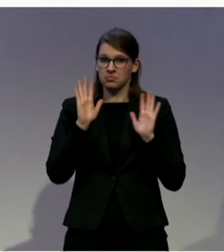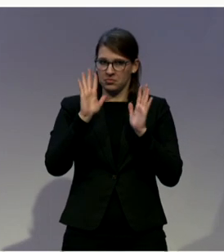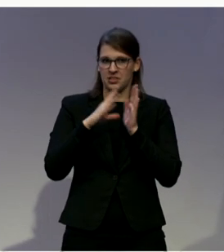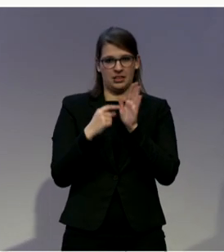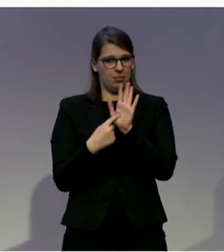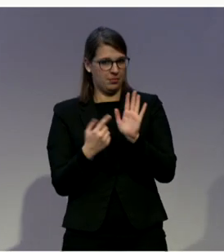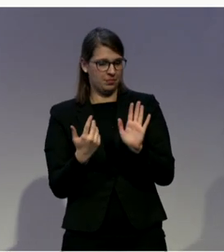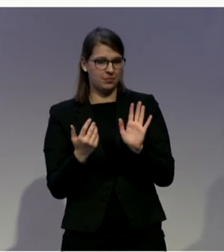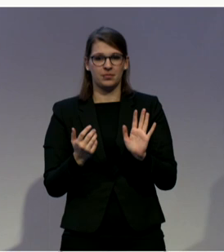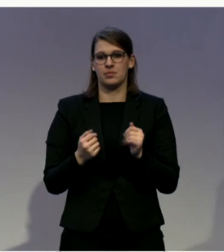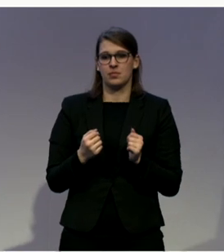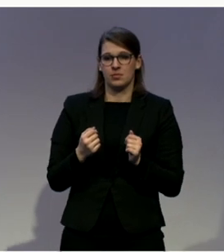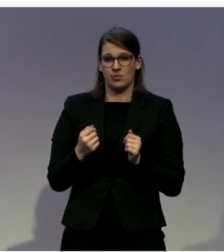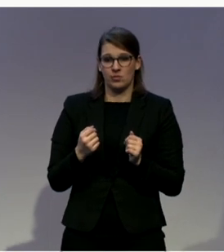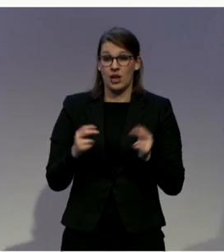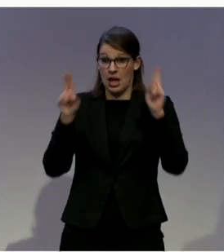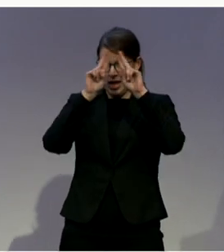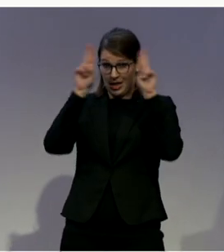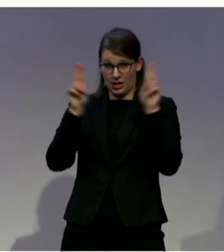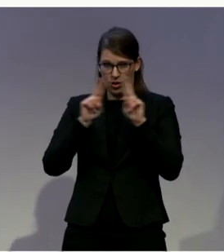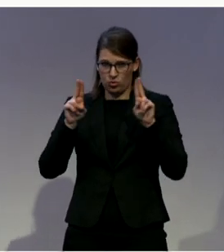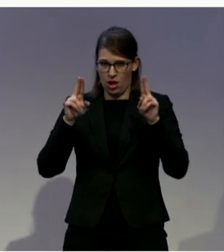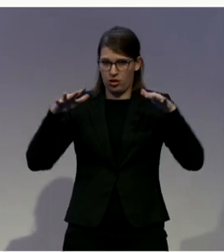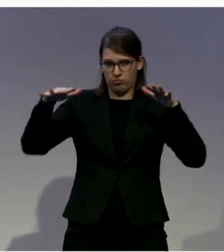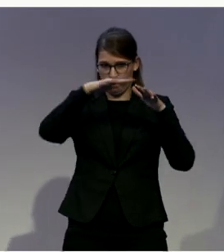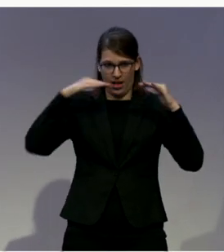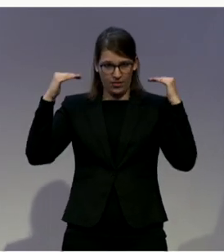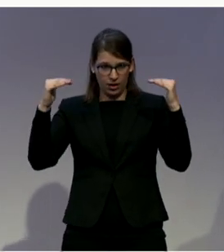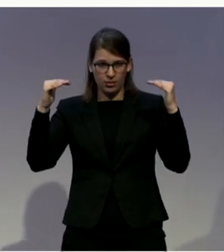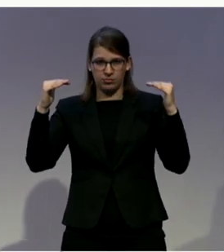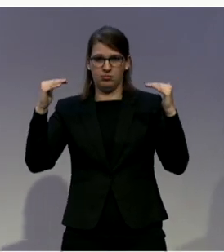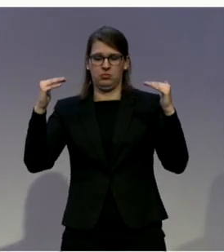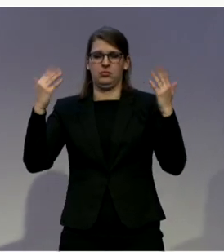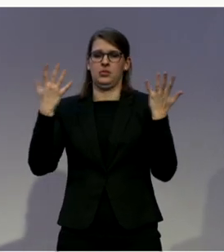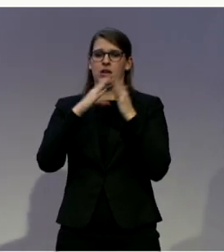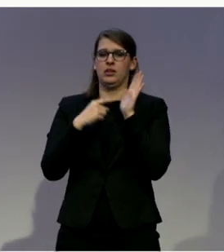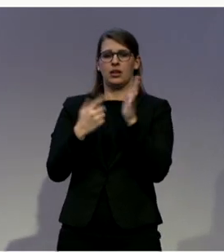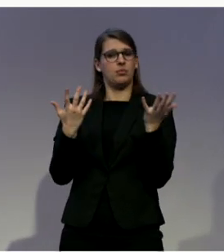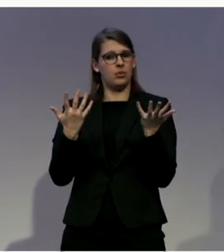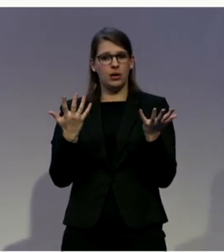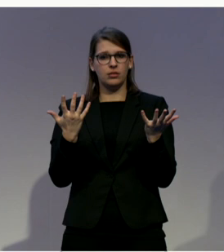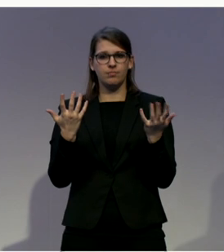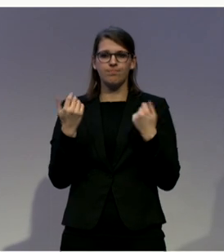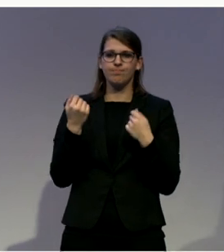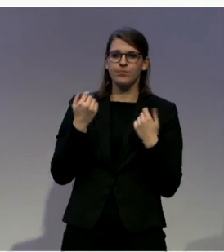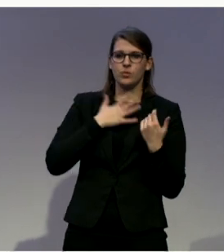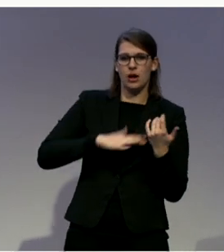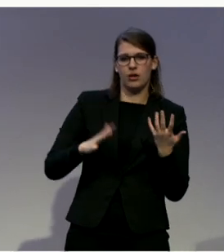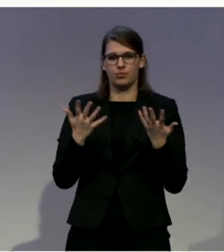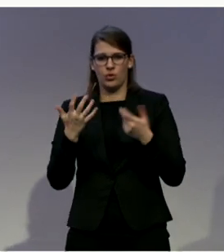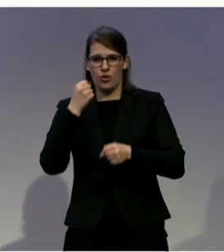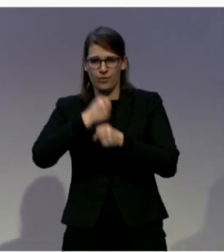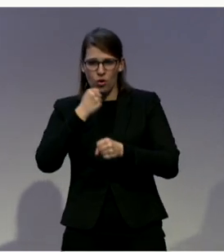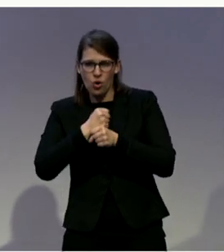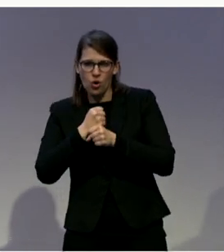things like that at a national level, say, for example, practices in relation to organized labor. So unions, you know, taking on unions that are a